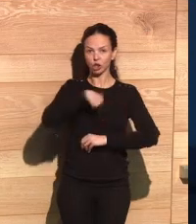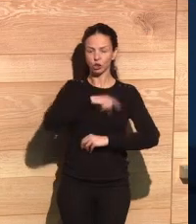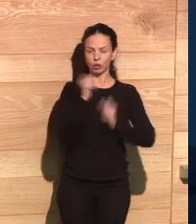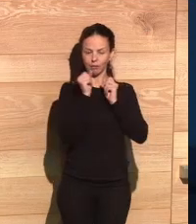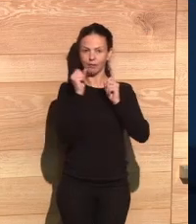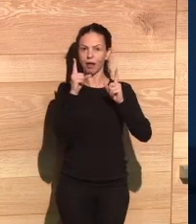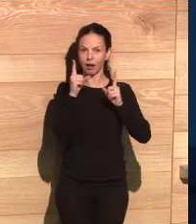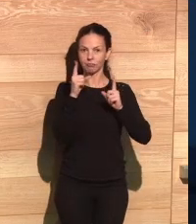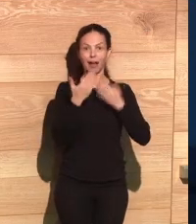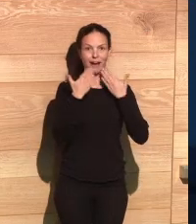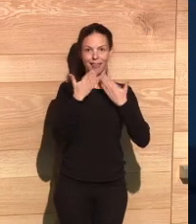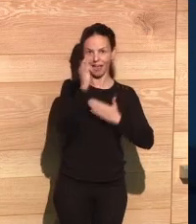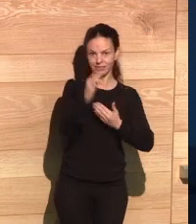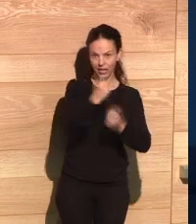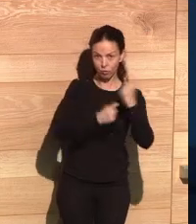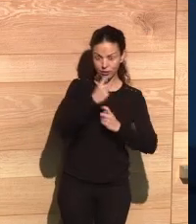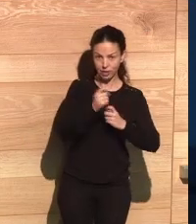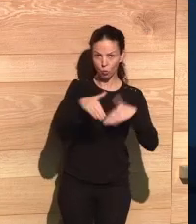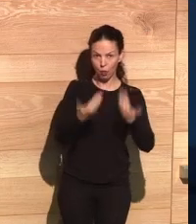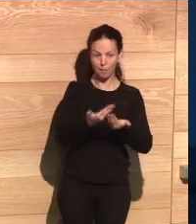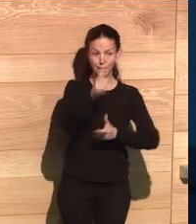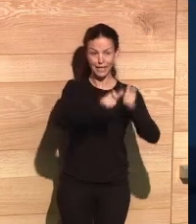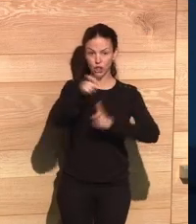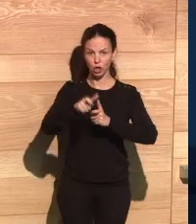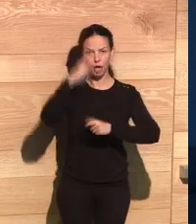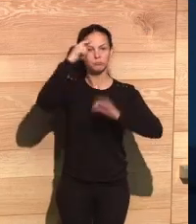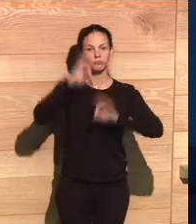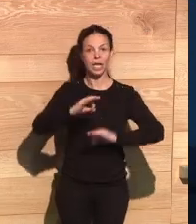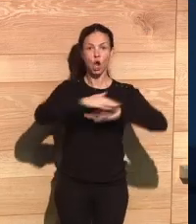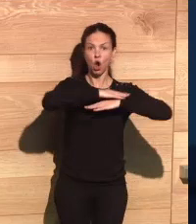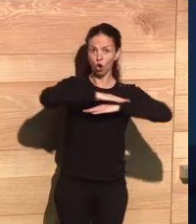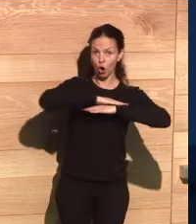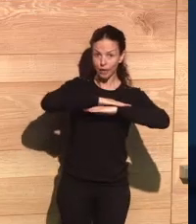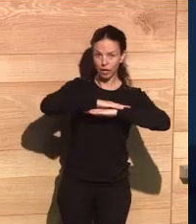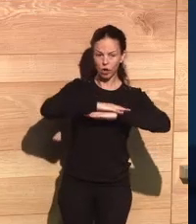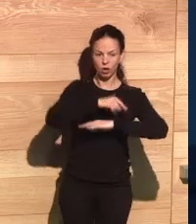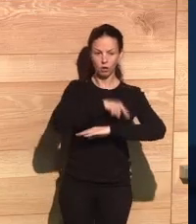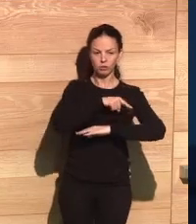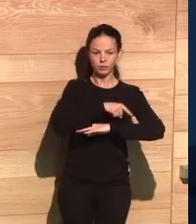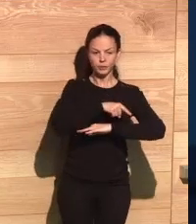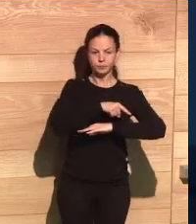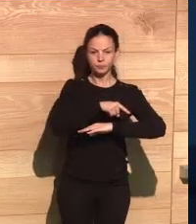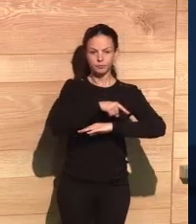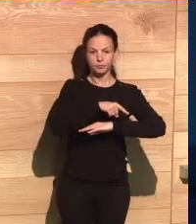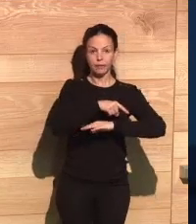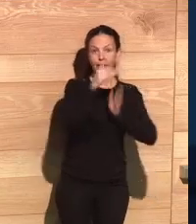Something that we have also found through this survey is that most of the people